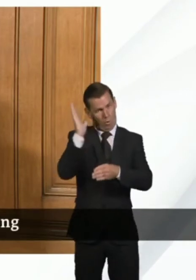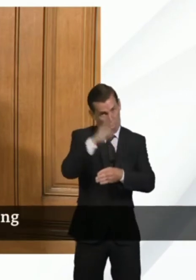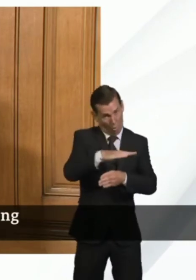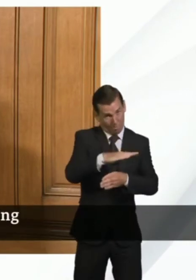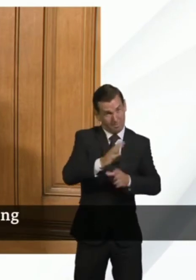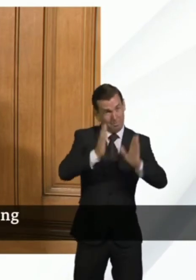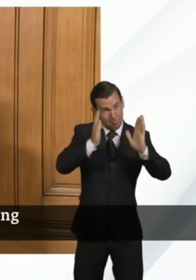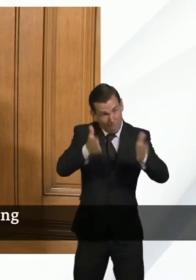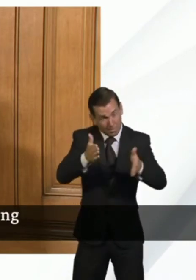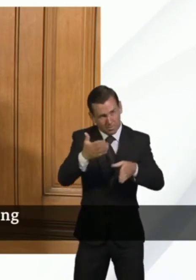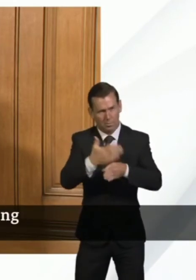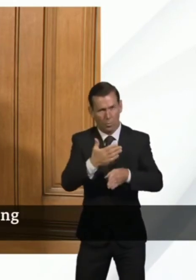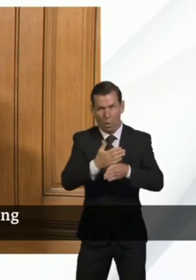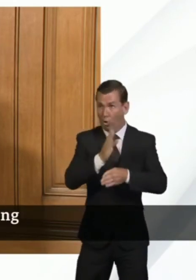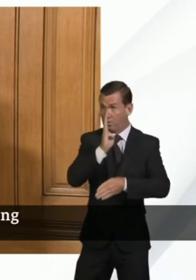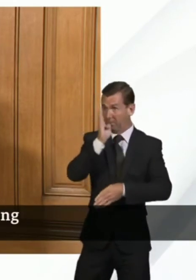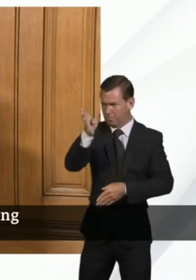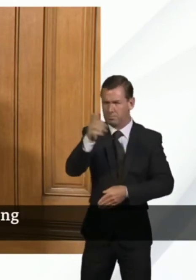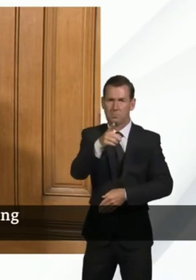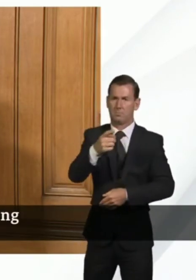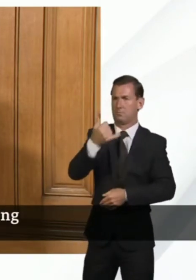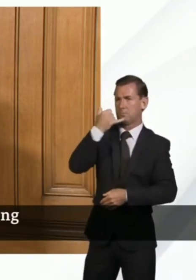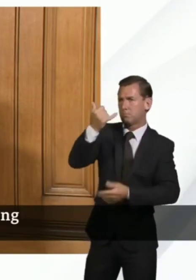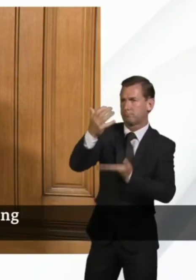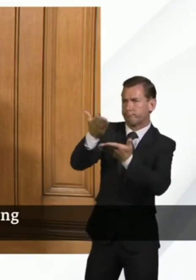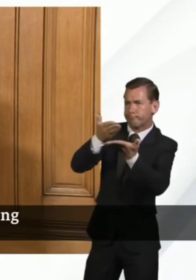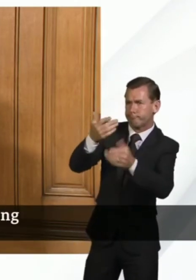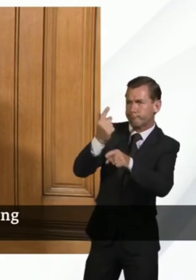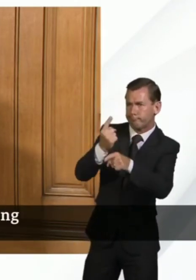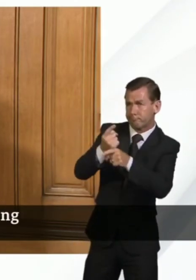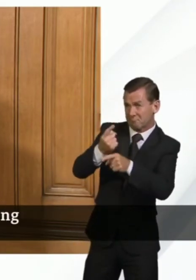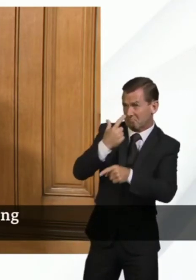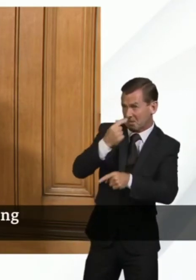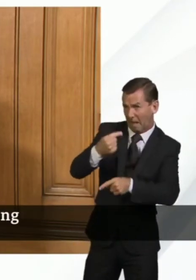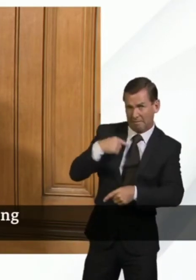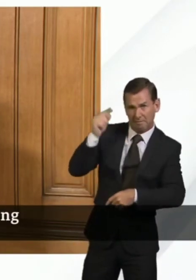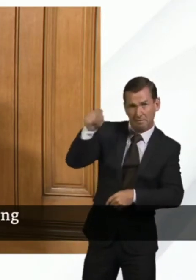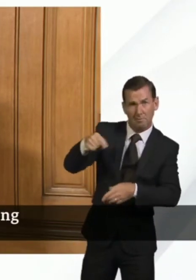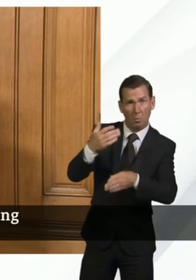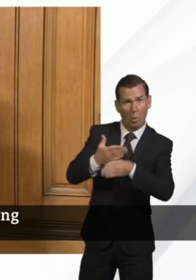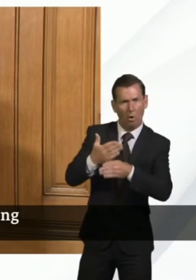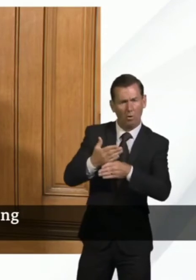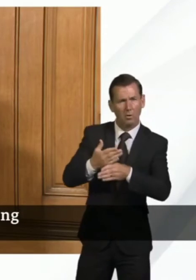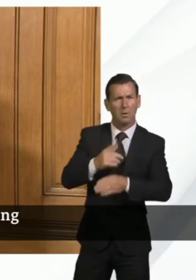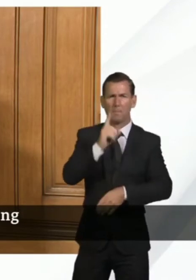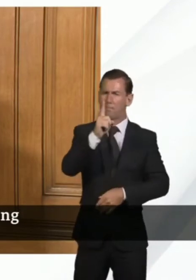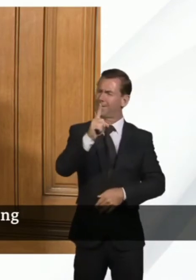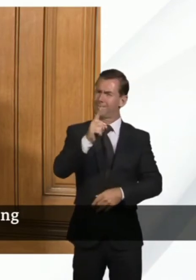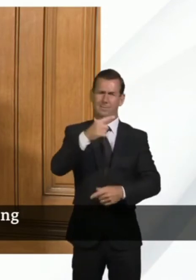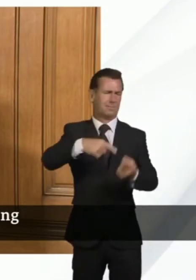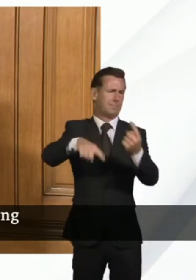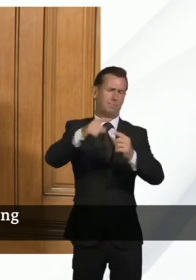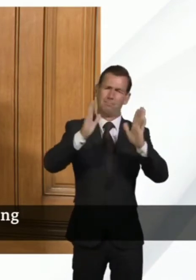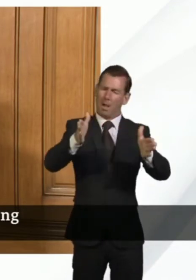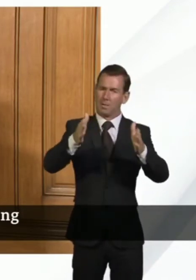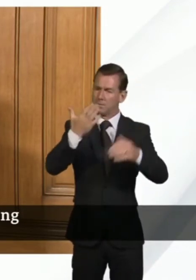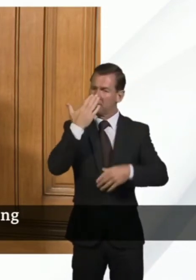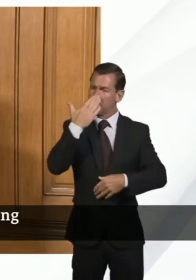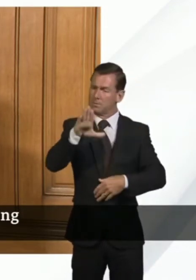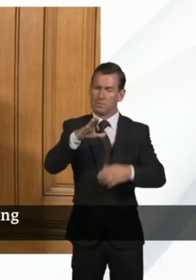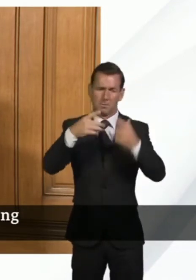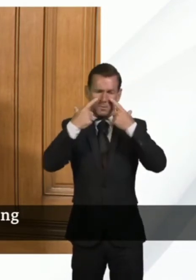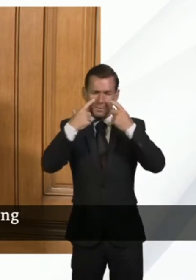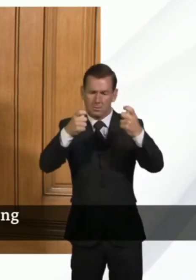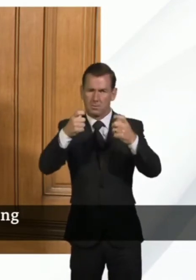work. But we need to remain vigilant. We need to stay alert. We need to make sure that we keep that important R0,